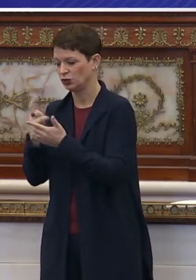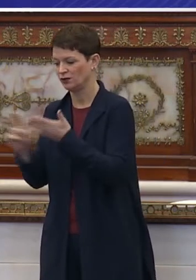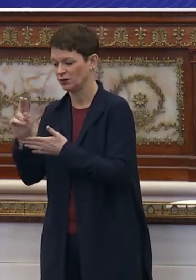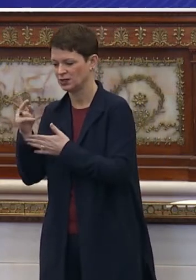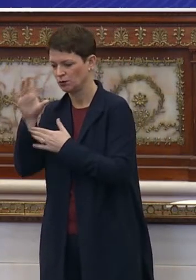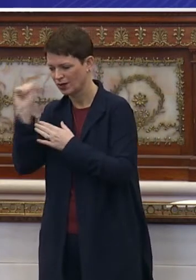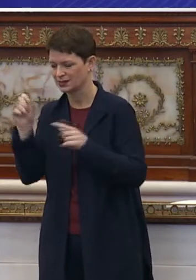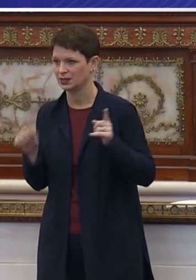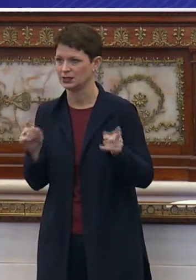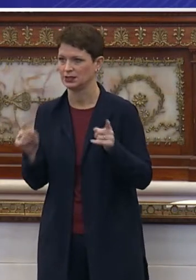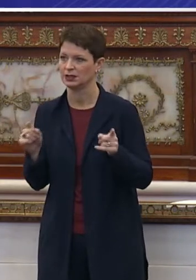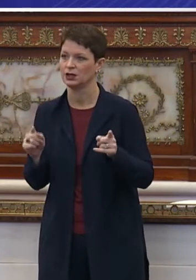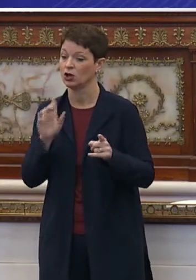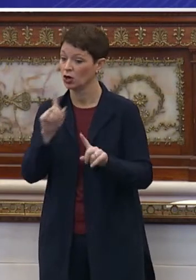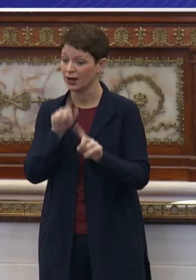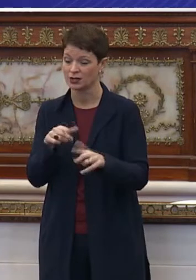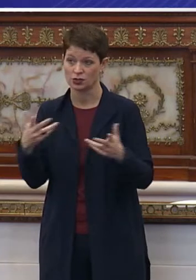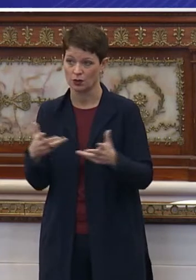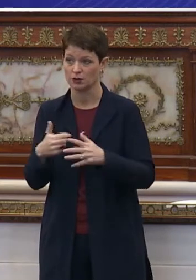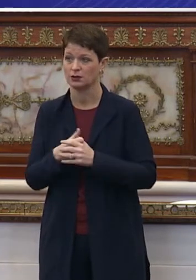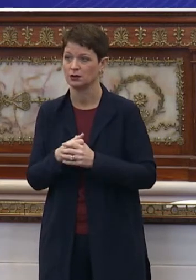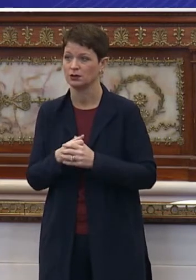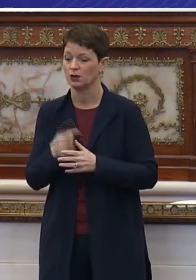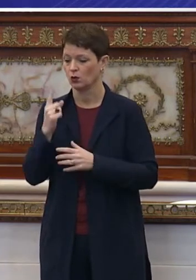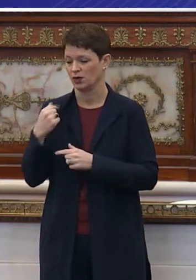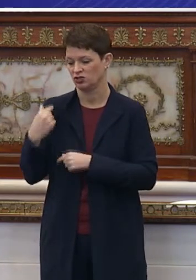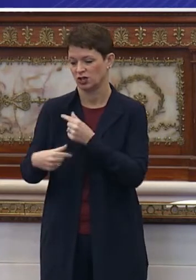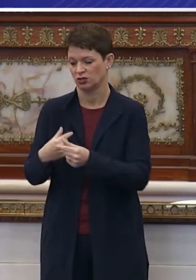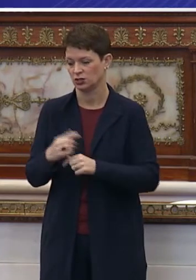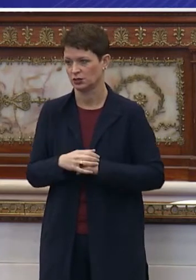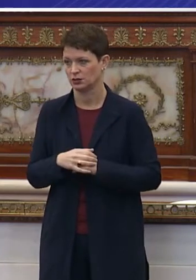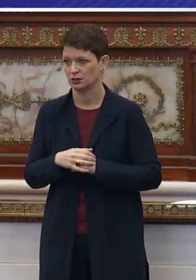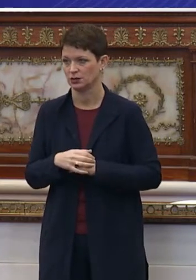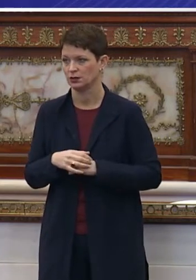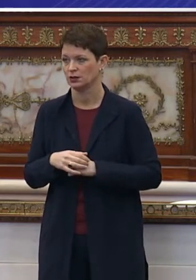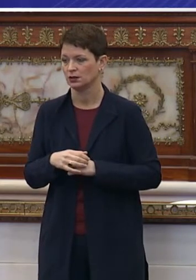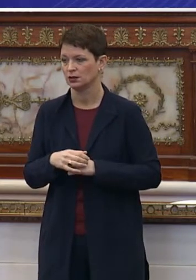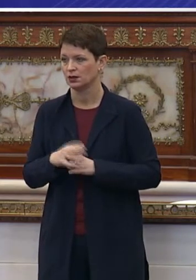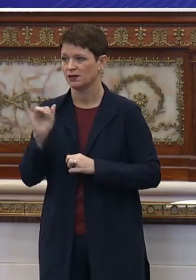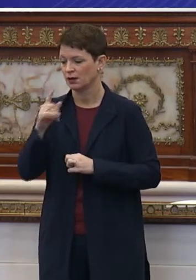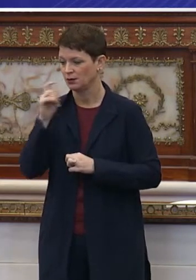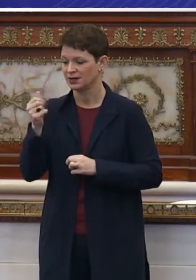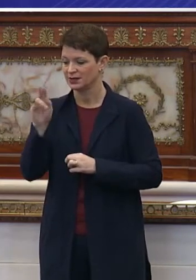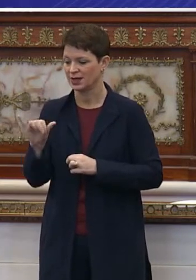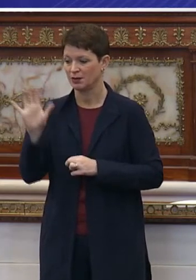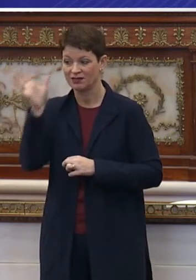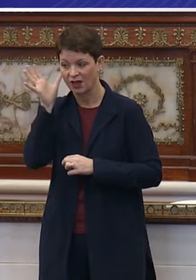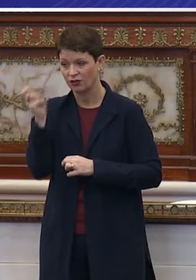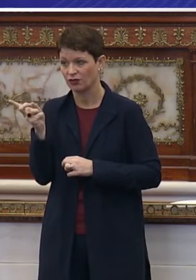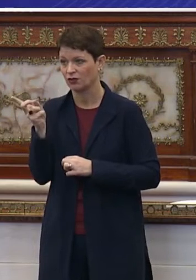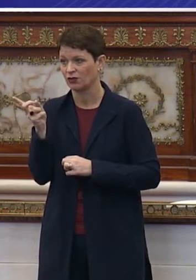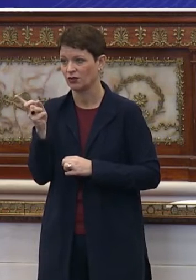president and her answer was one generation and that was because amy gutman's father